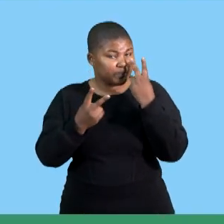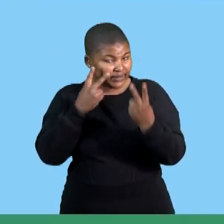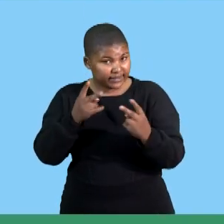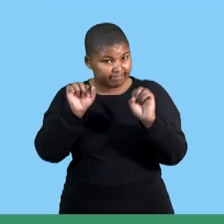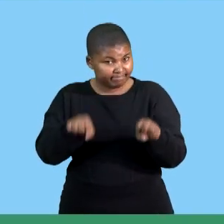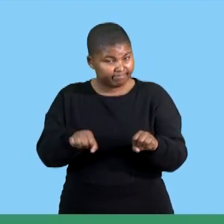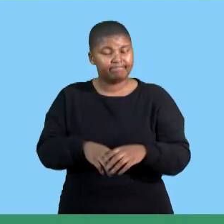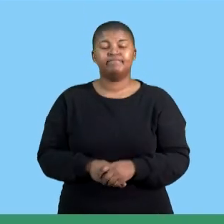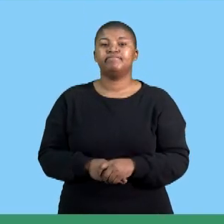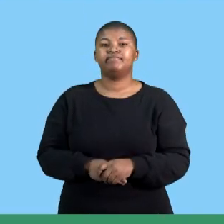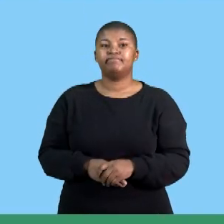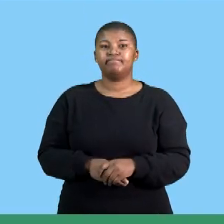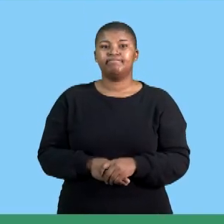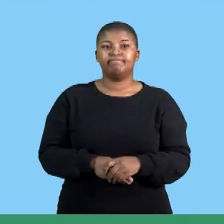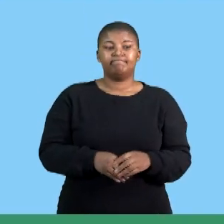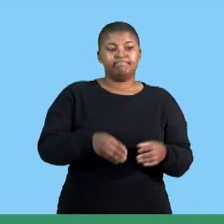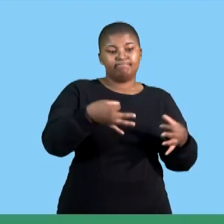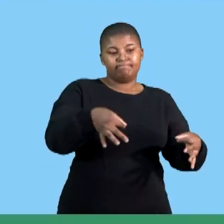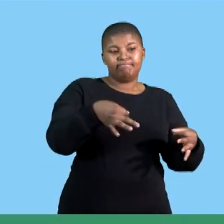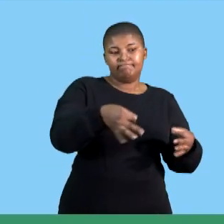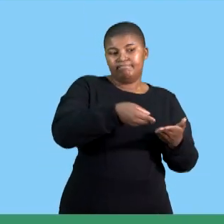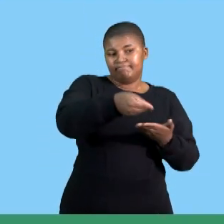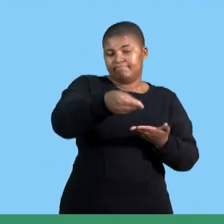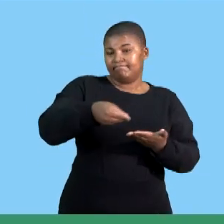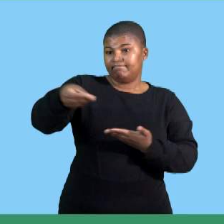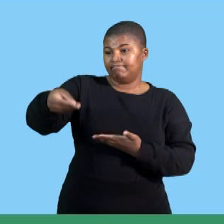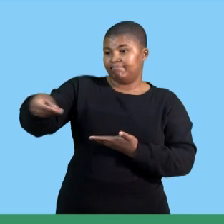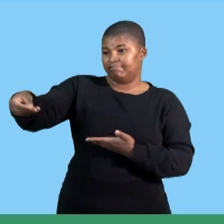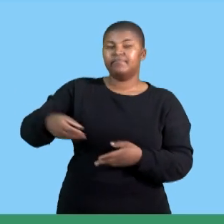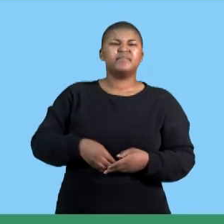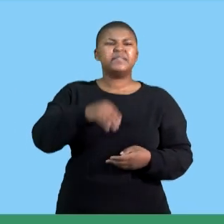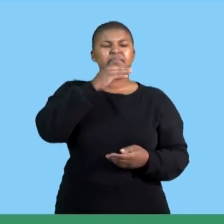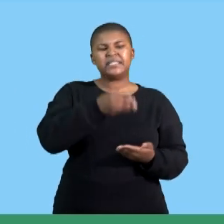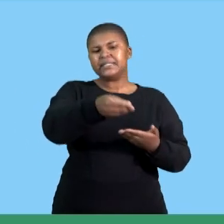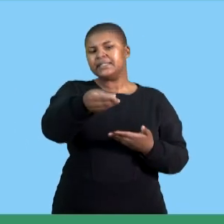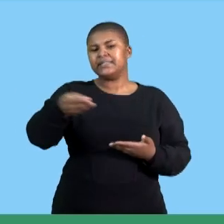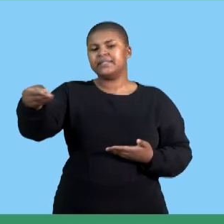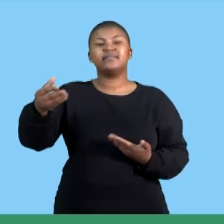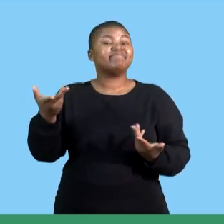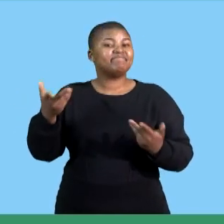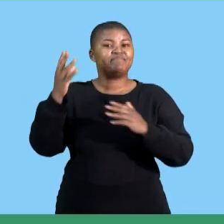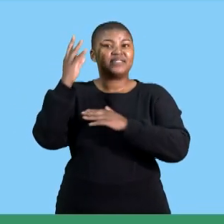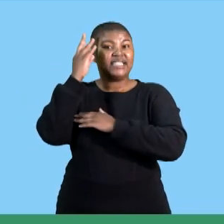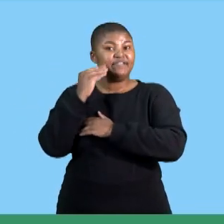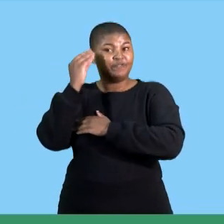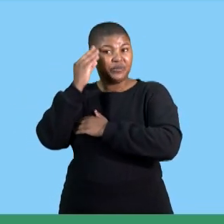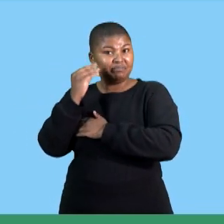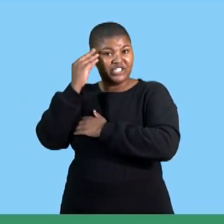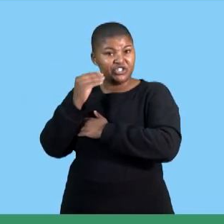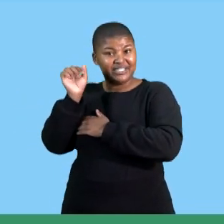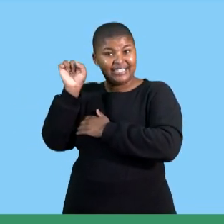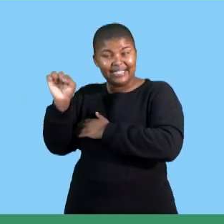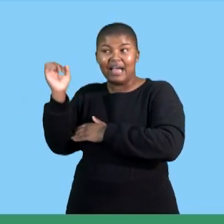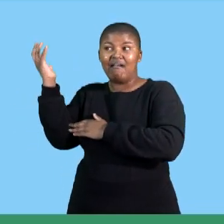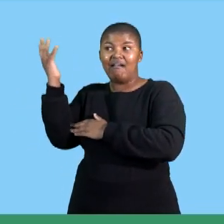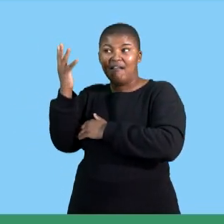then we have handouts handouts are copies of presentation where the content of multiple slides